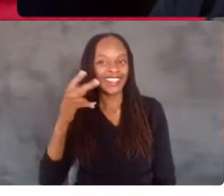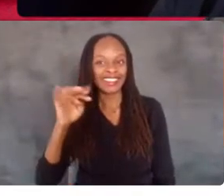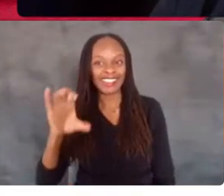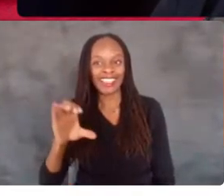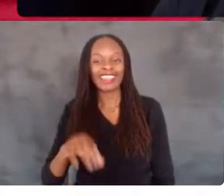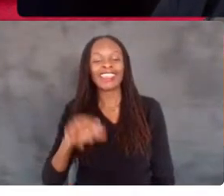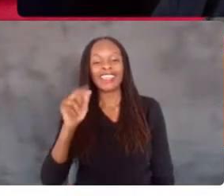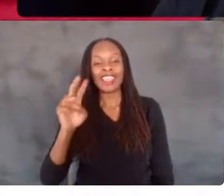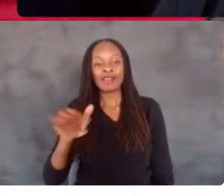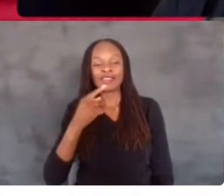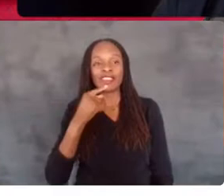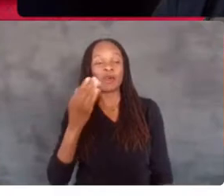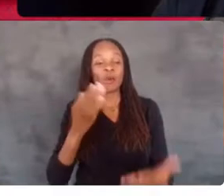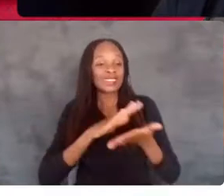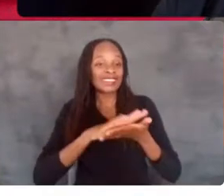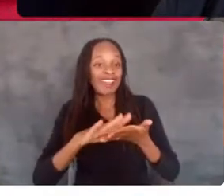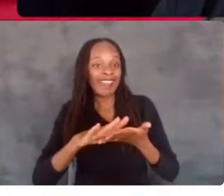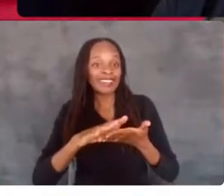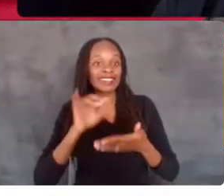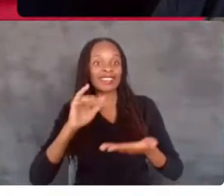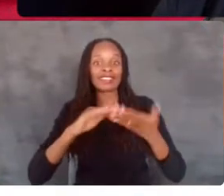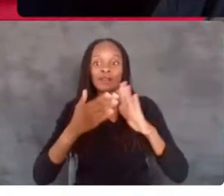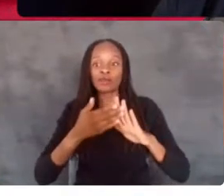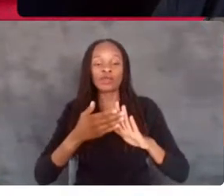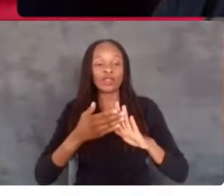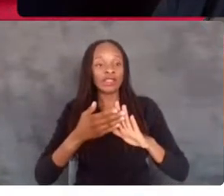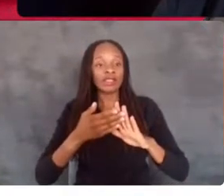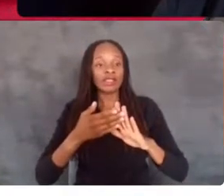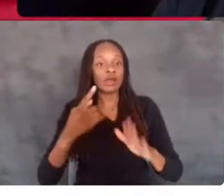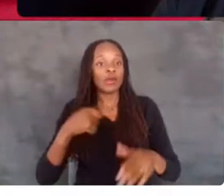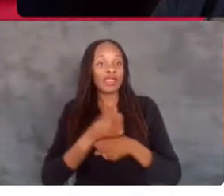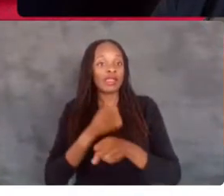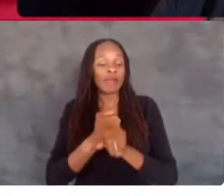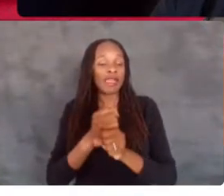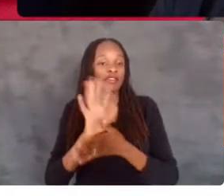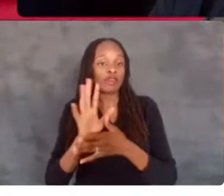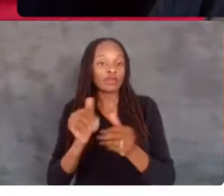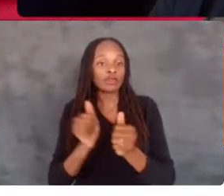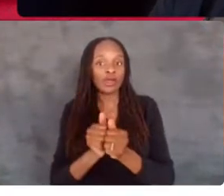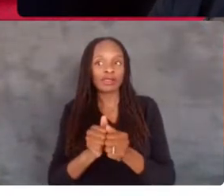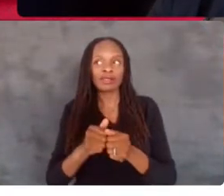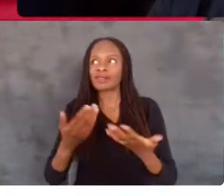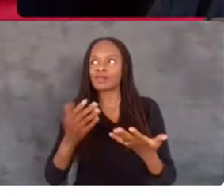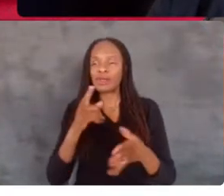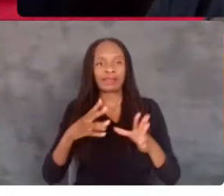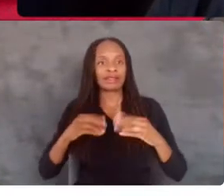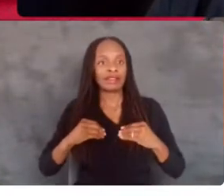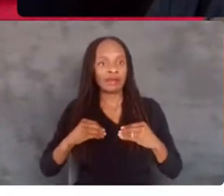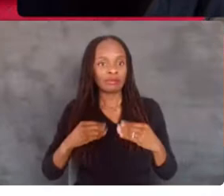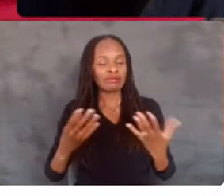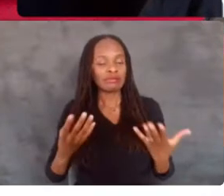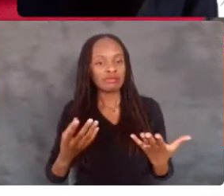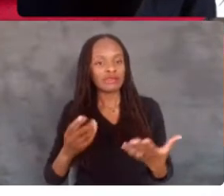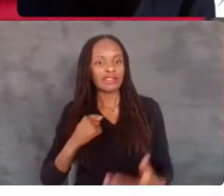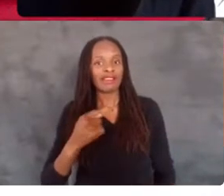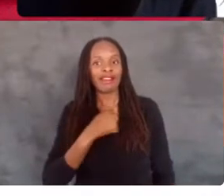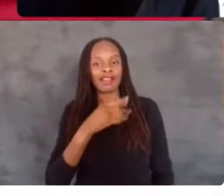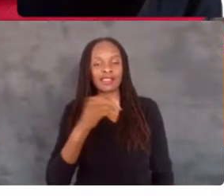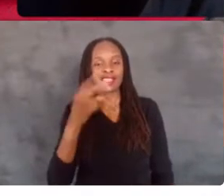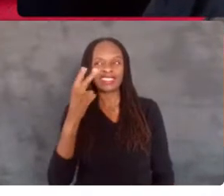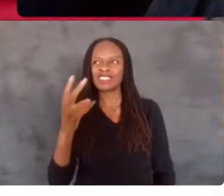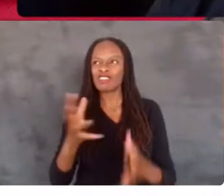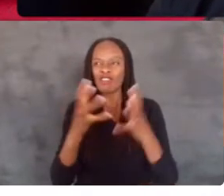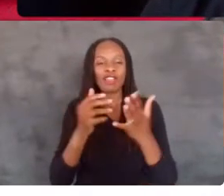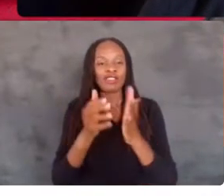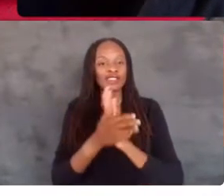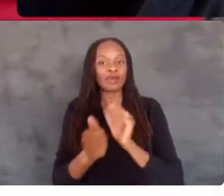is that the community that we make these films with is so accepting, and to see so much talent come from people with disabilities, it's